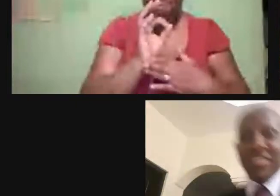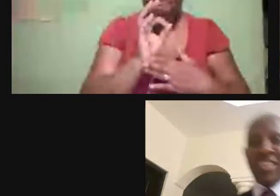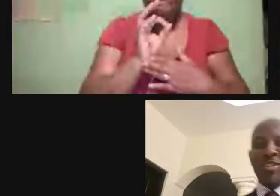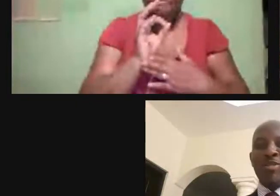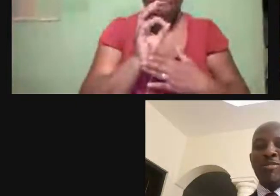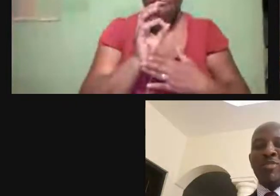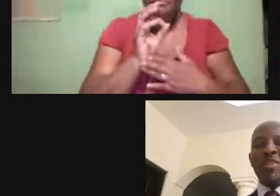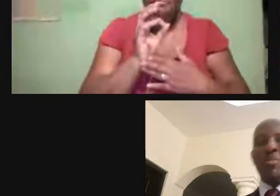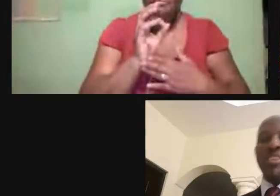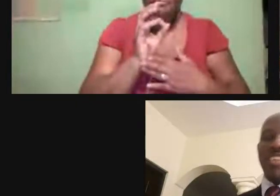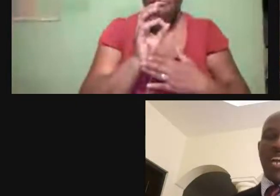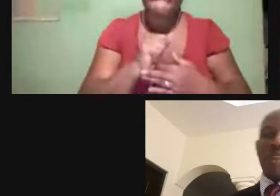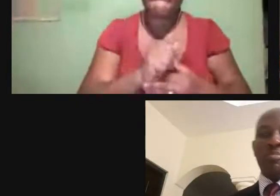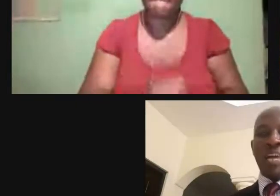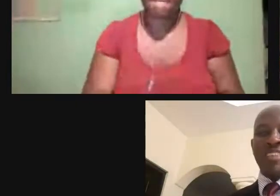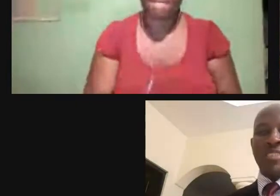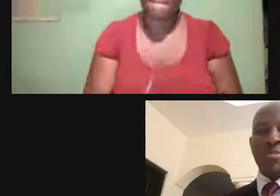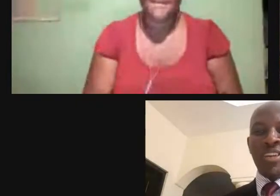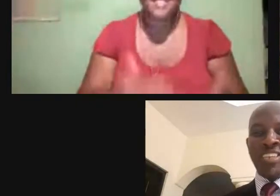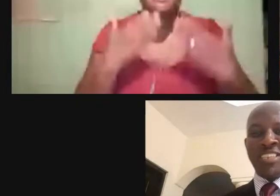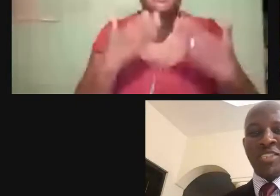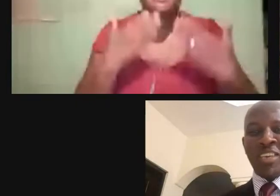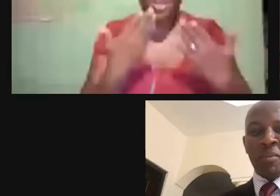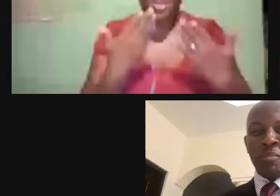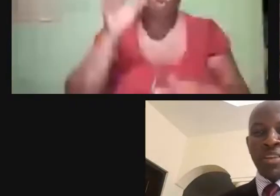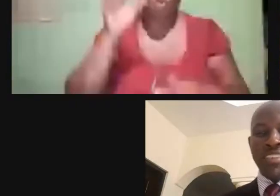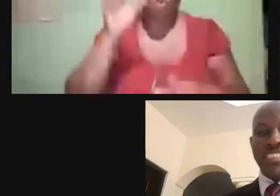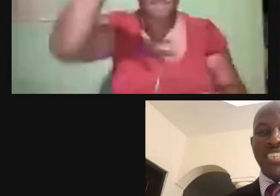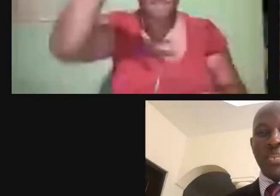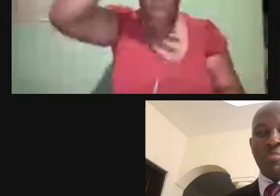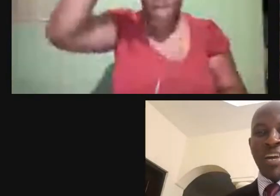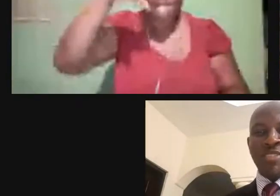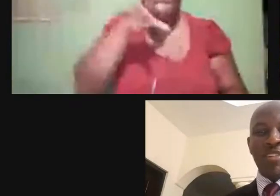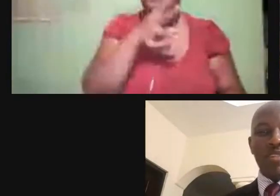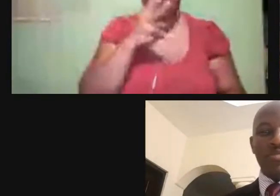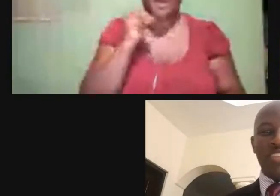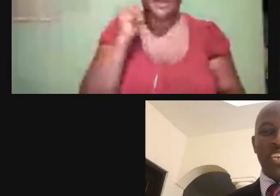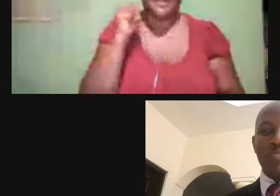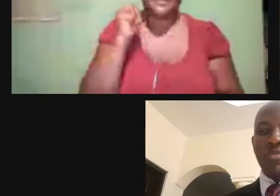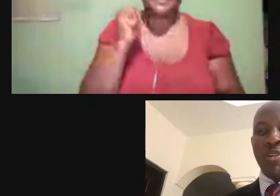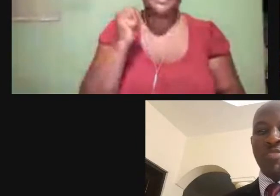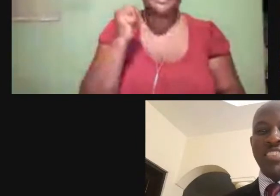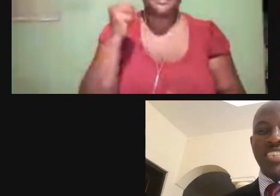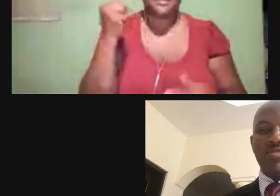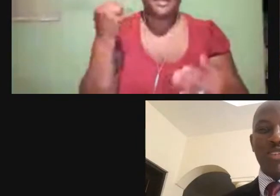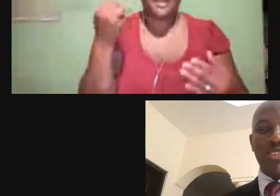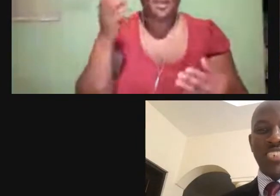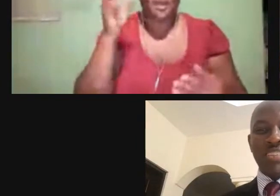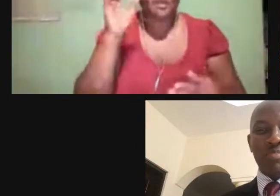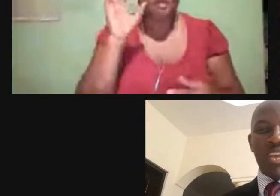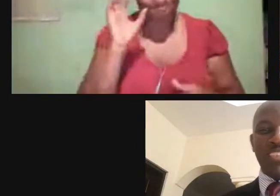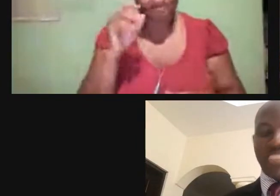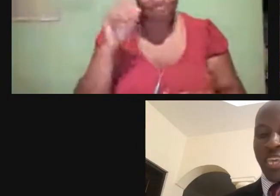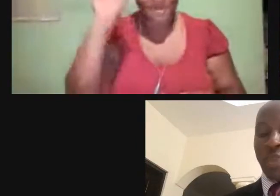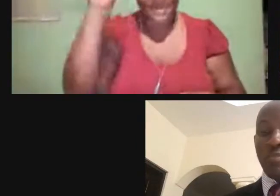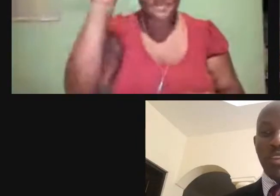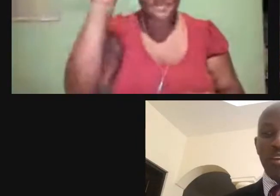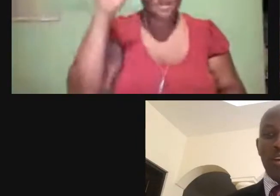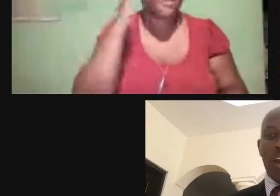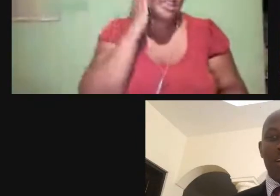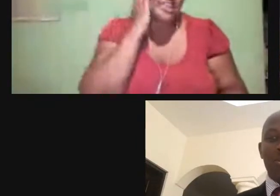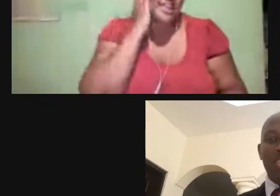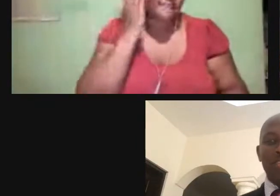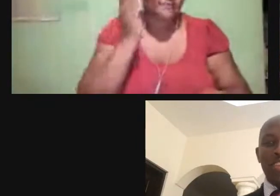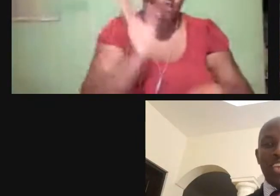Thank you so very much Pastor Morgan. The Senior Pastor of the Deaf Church. May I say